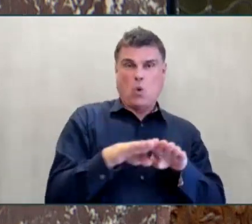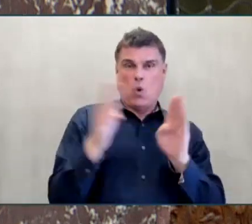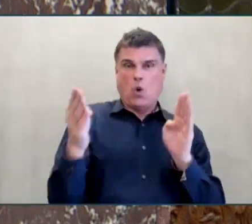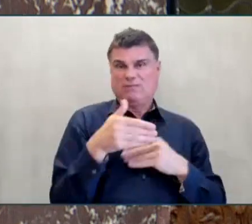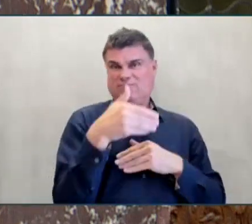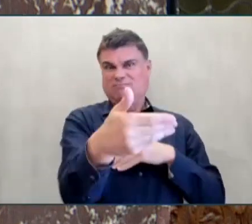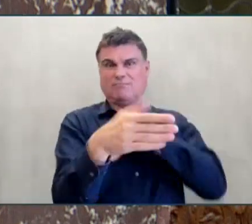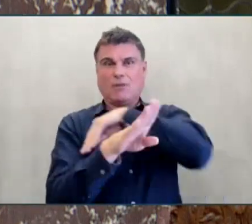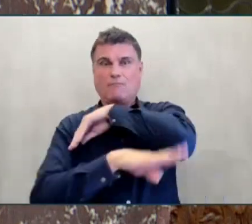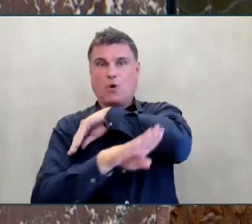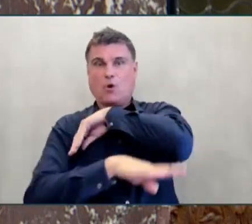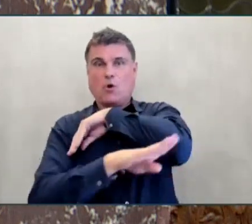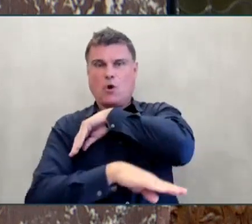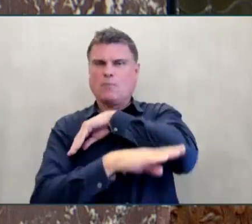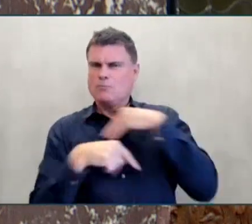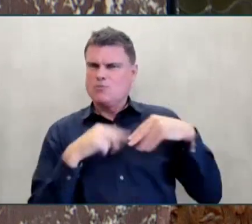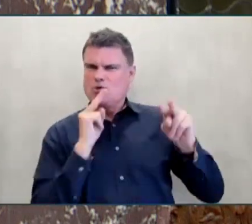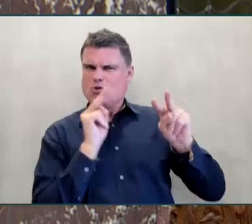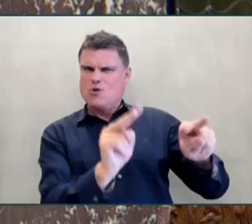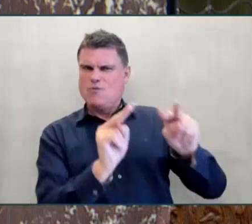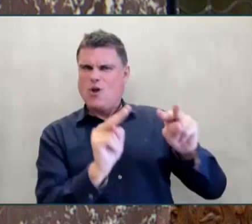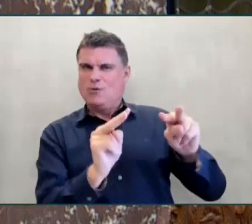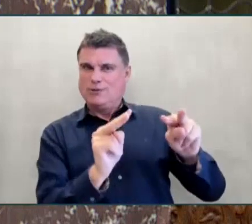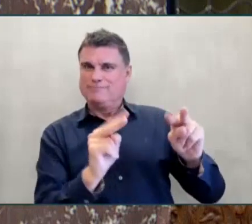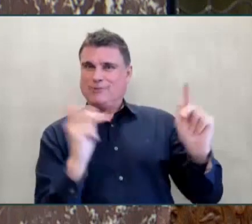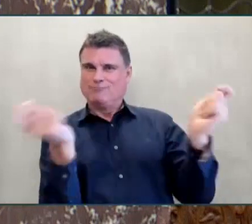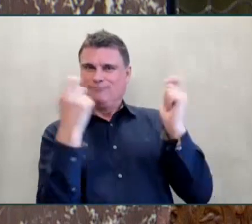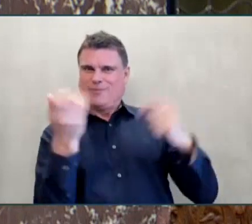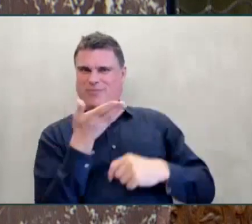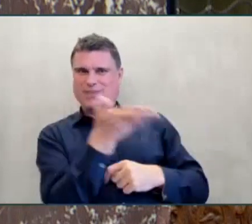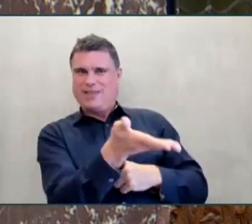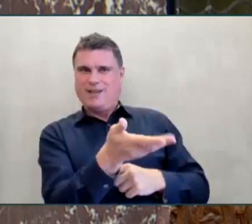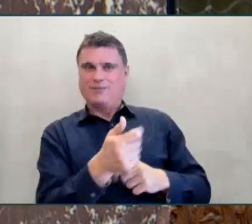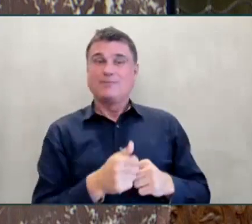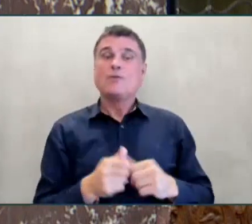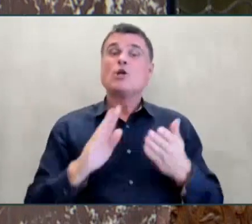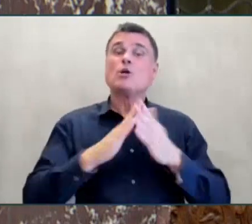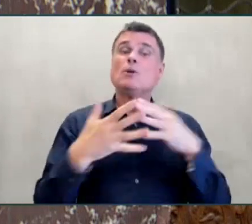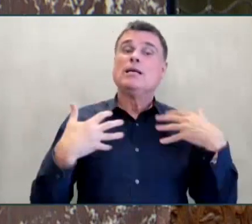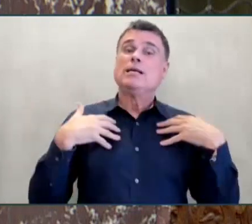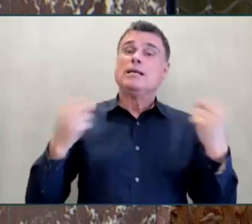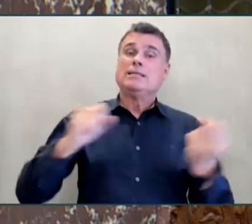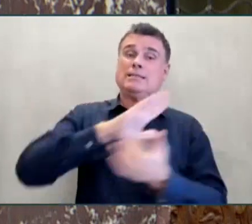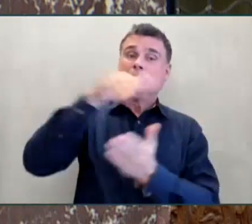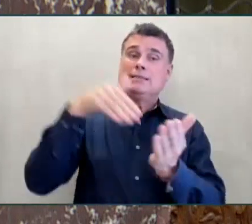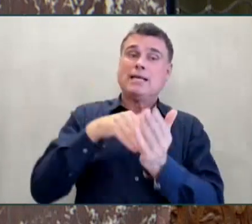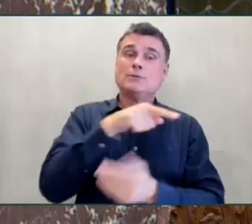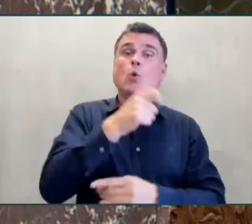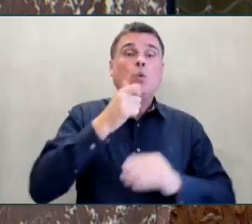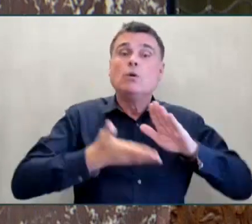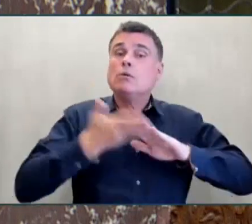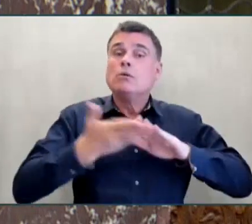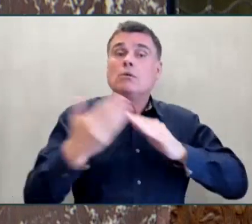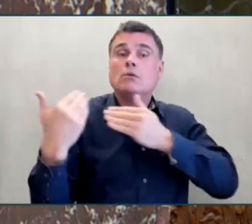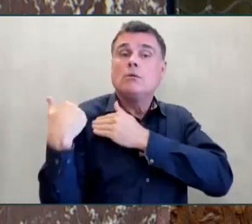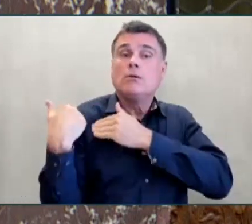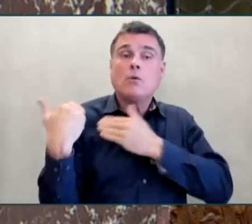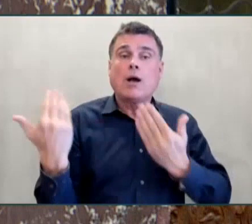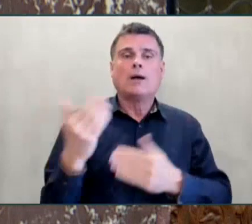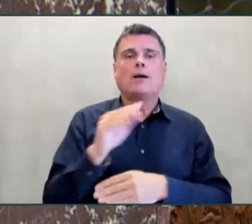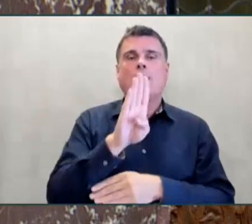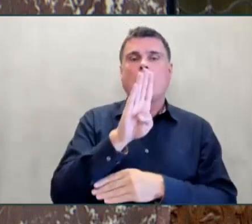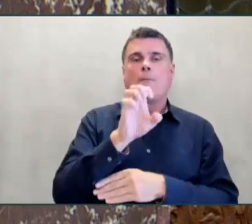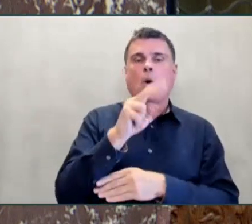on that day. The Community Health Centre is owned and operated by a Bowen Island Health Centre Foundation, which is an independent registered